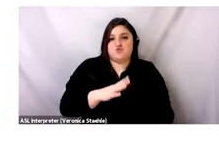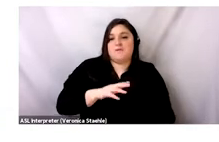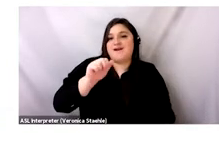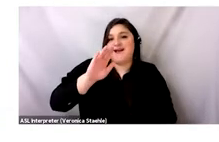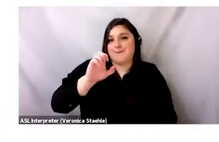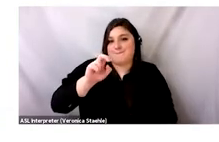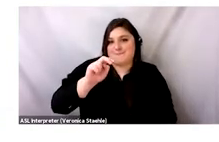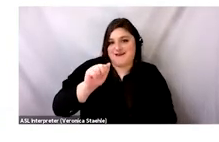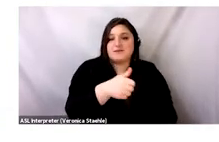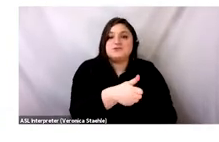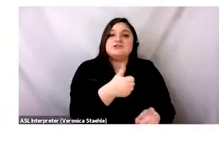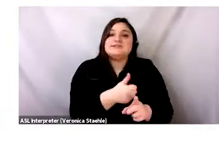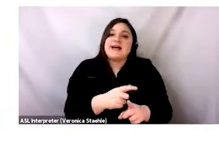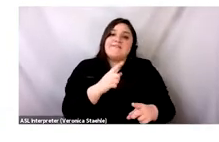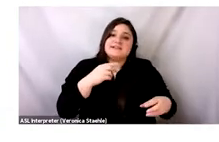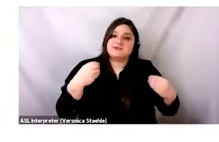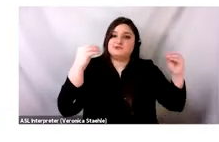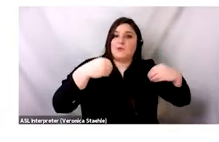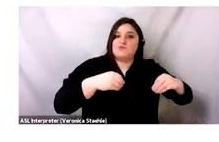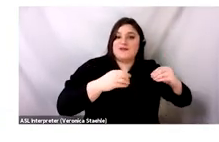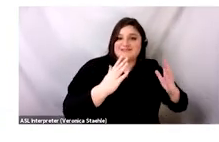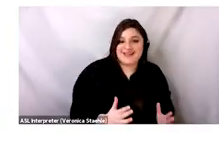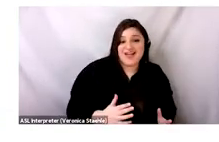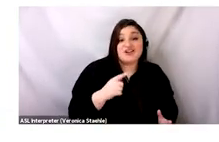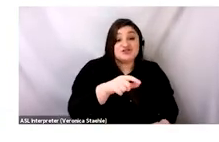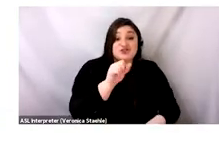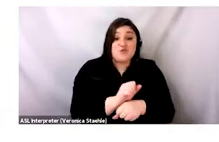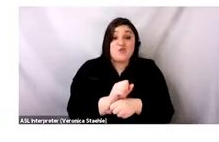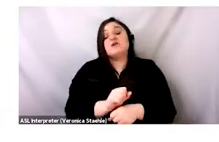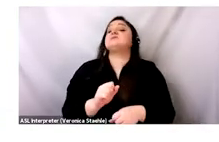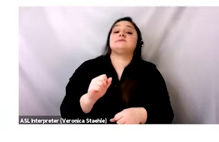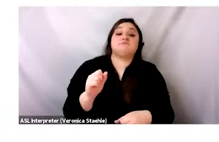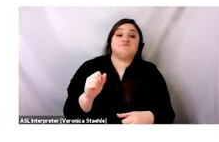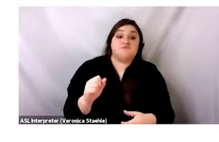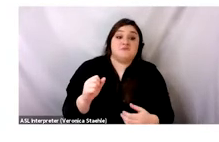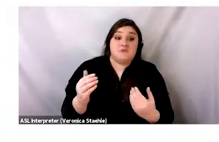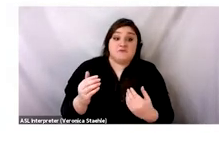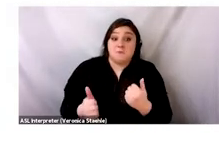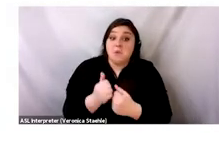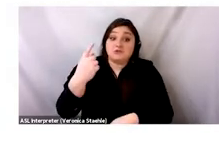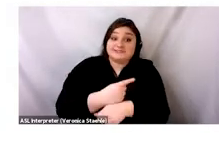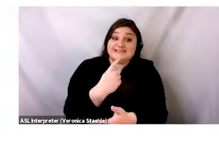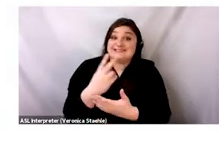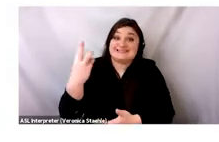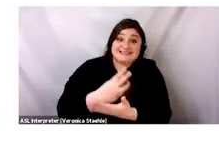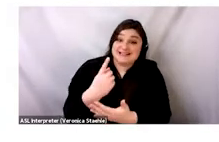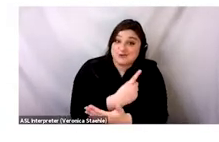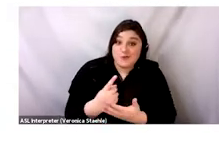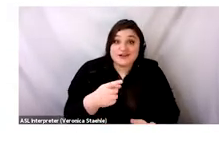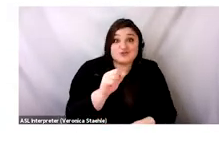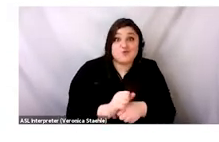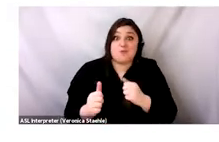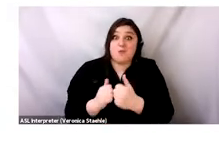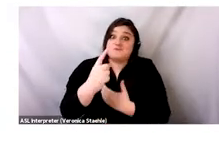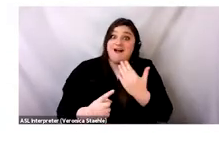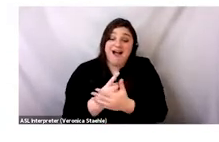Abena is a retailer, right? So she works six days a week. She leaves her home around 5.30 or 6 o'clock in the morning, and she travels